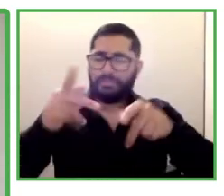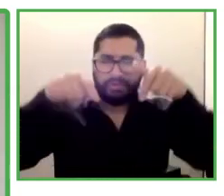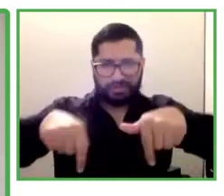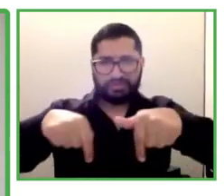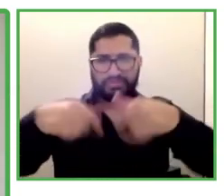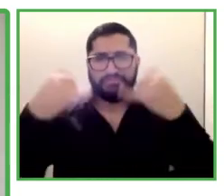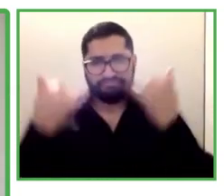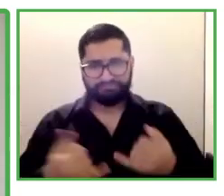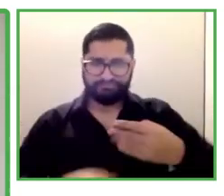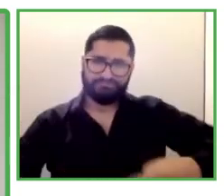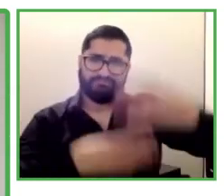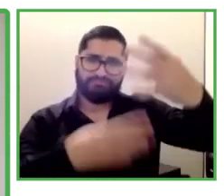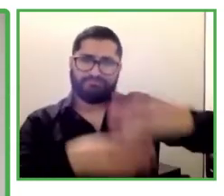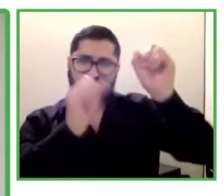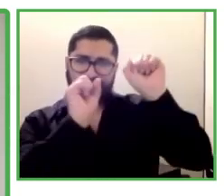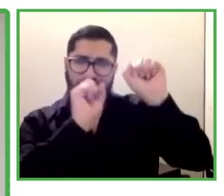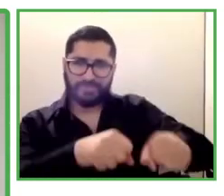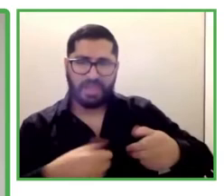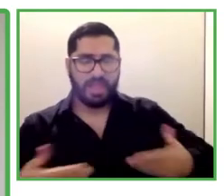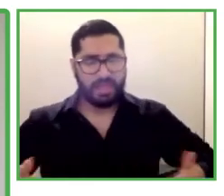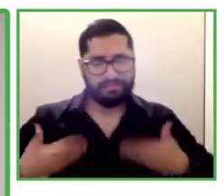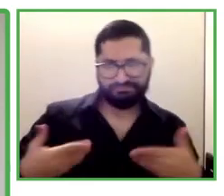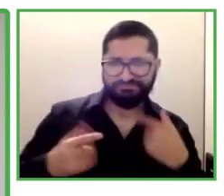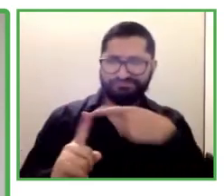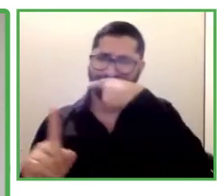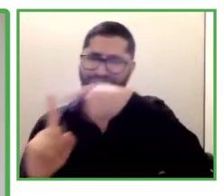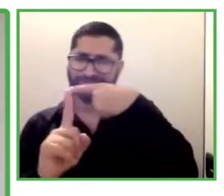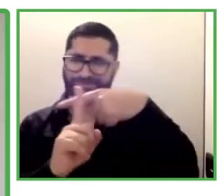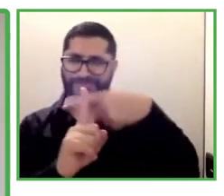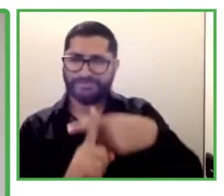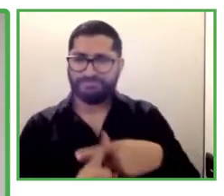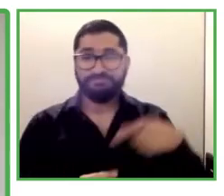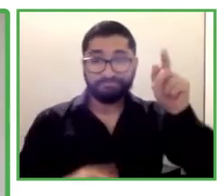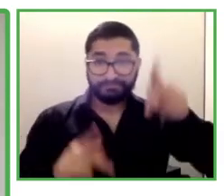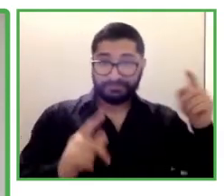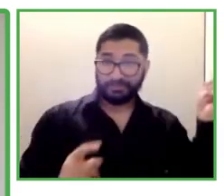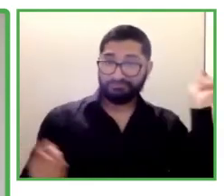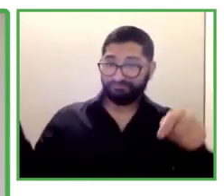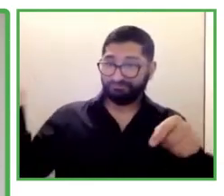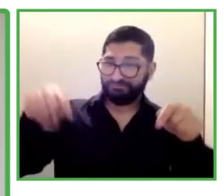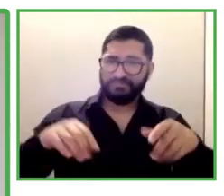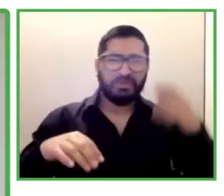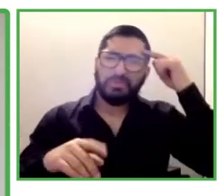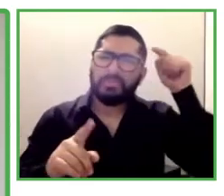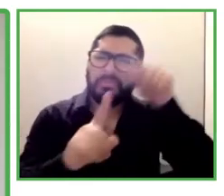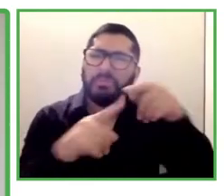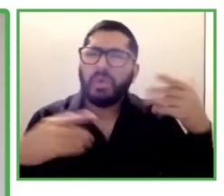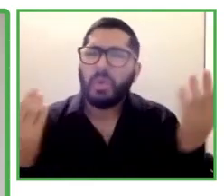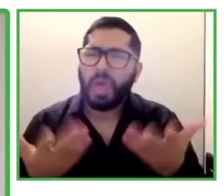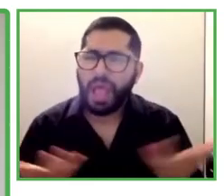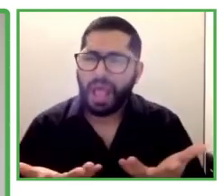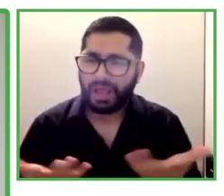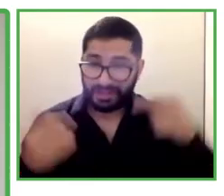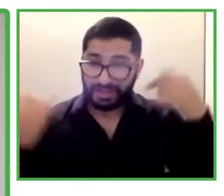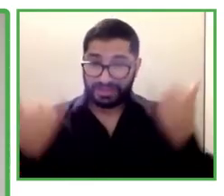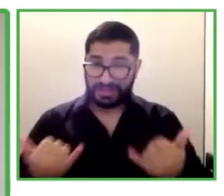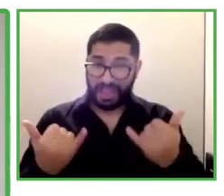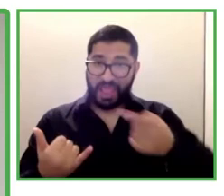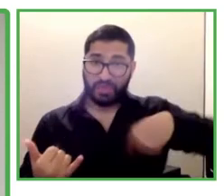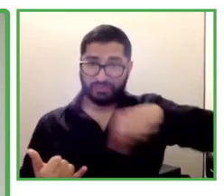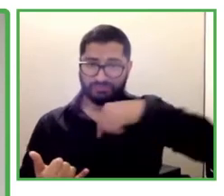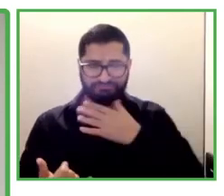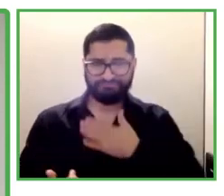I would now like to give the word to a dear partner of our program, Carola Rubia,